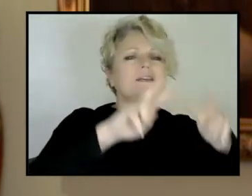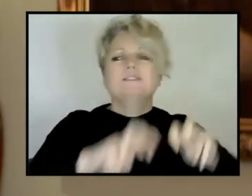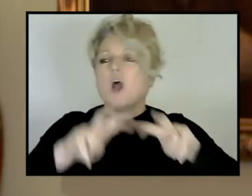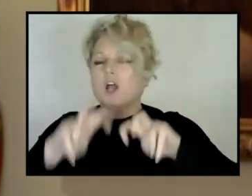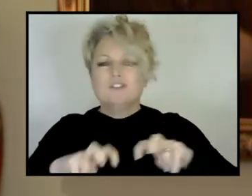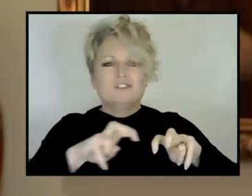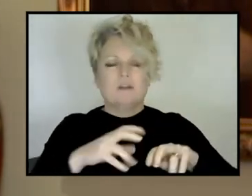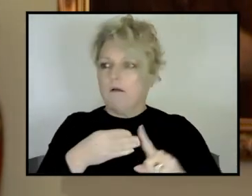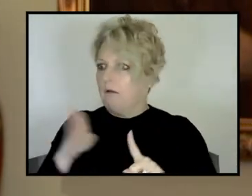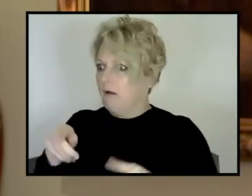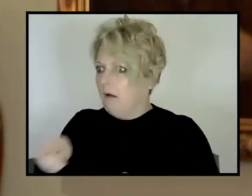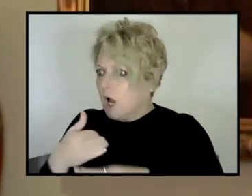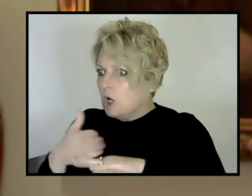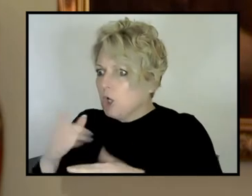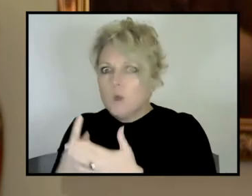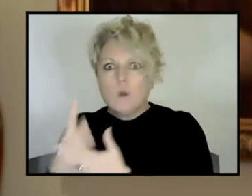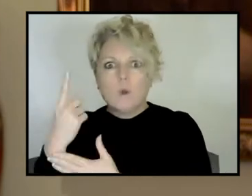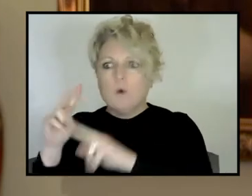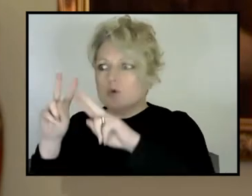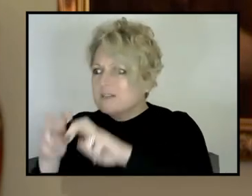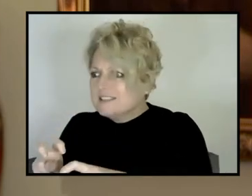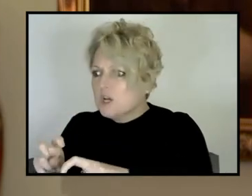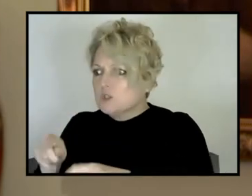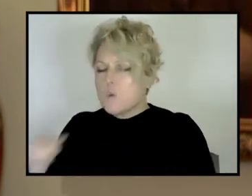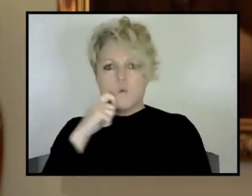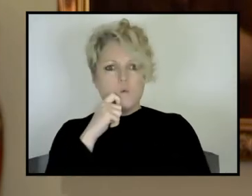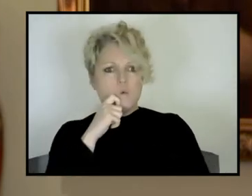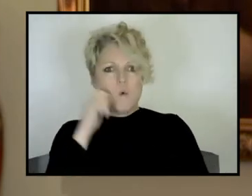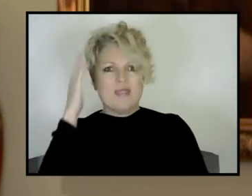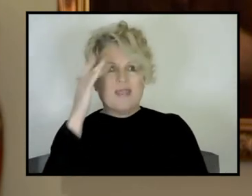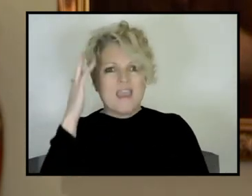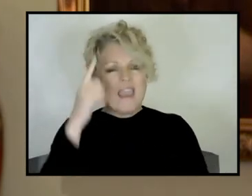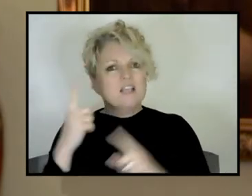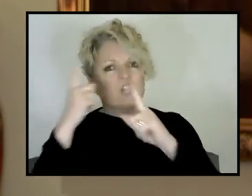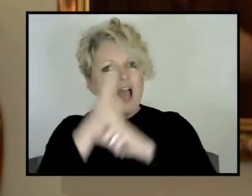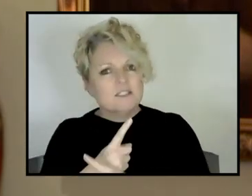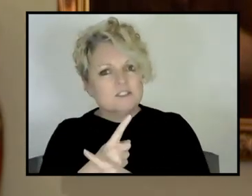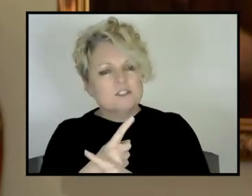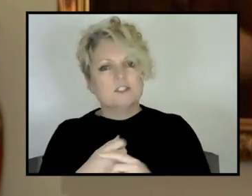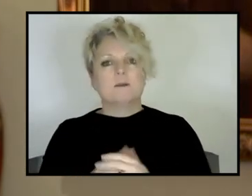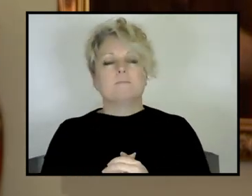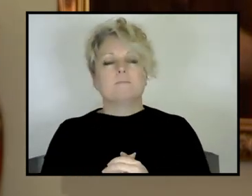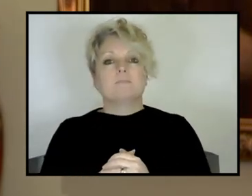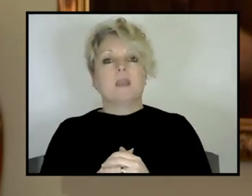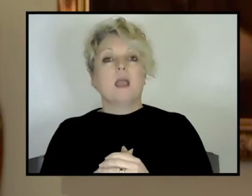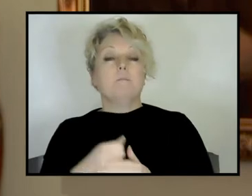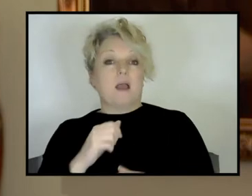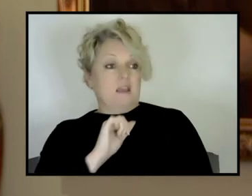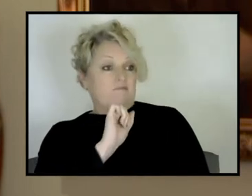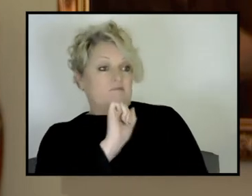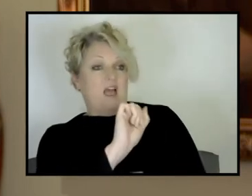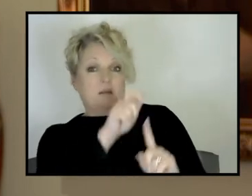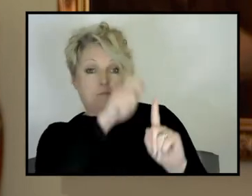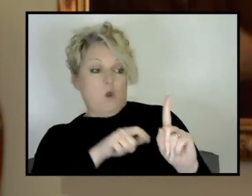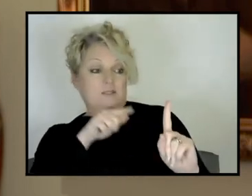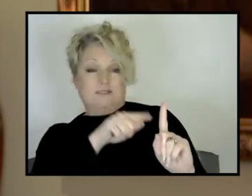the, the paradigm shifts on the basis of new evidence. But of course we know that individuals, if you've staked your entire reputation on